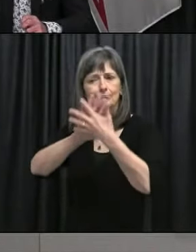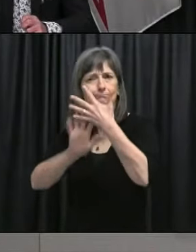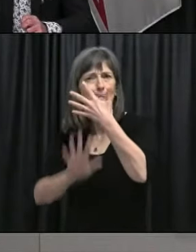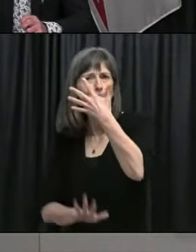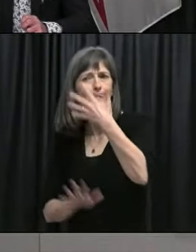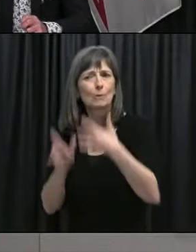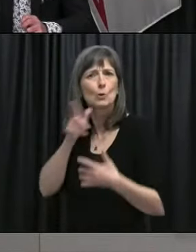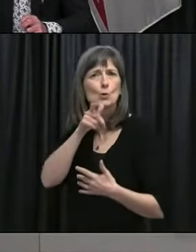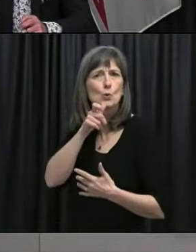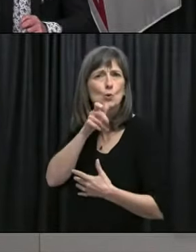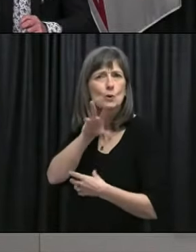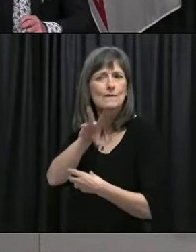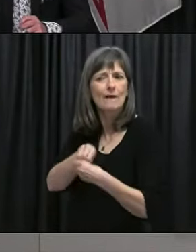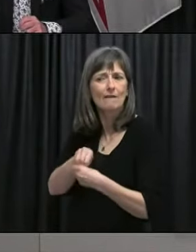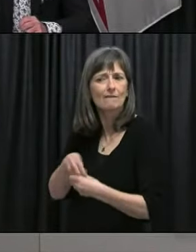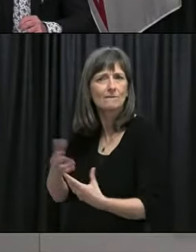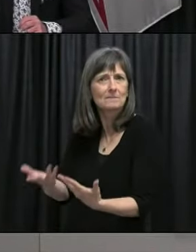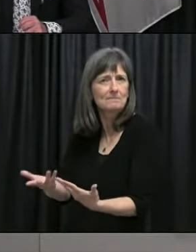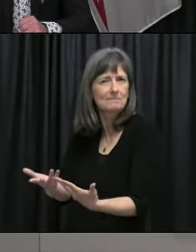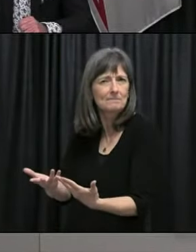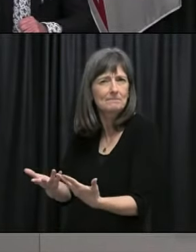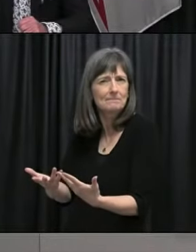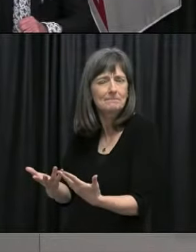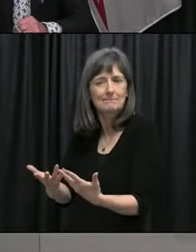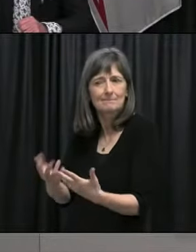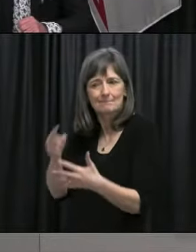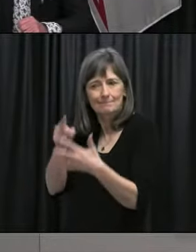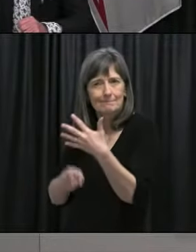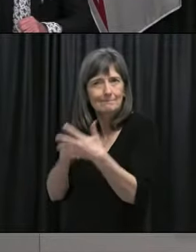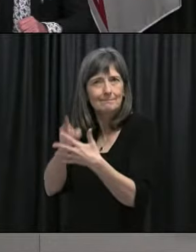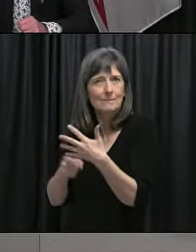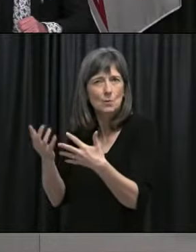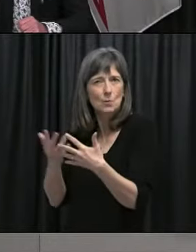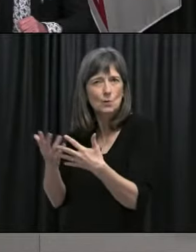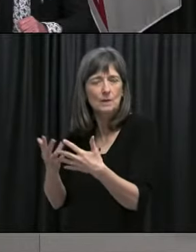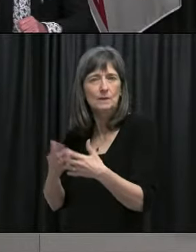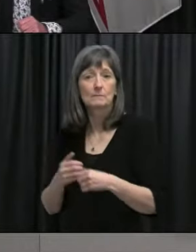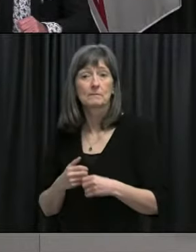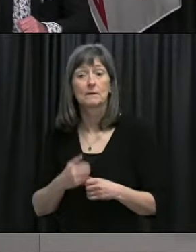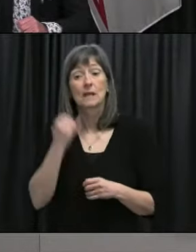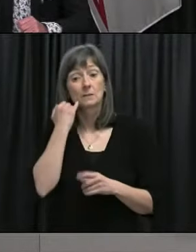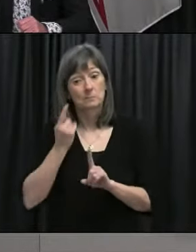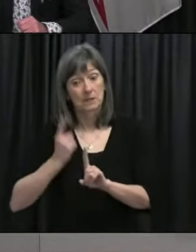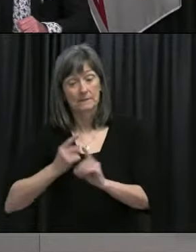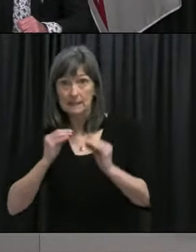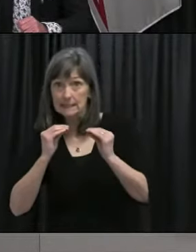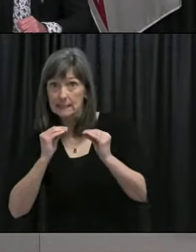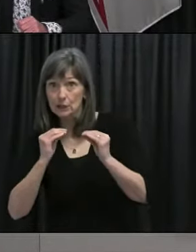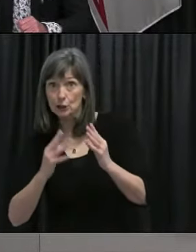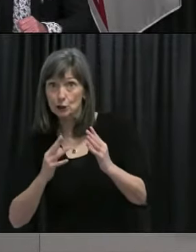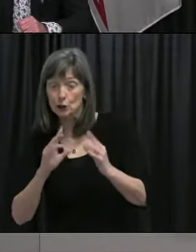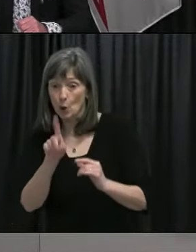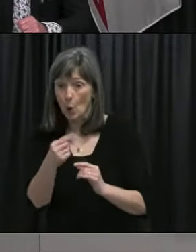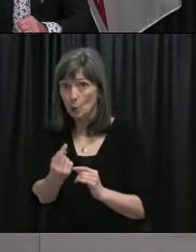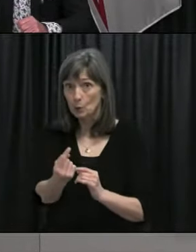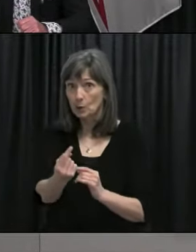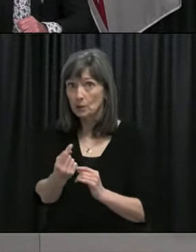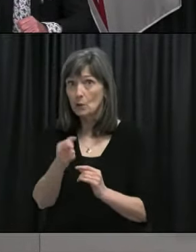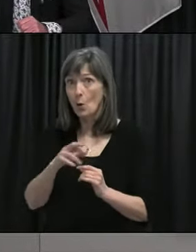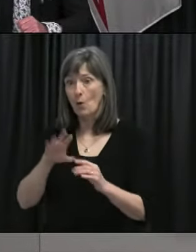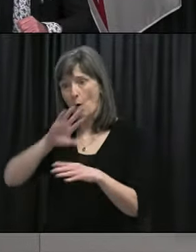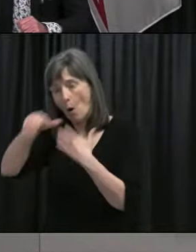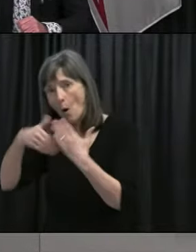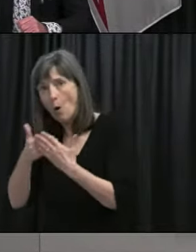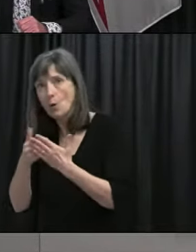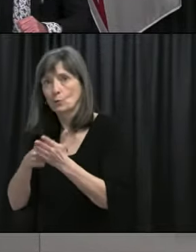Which sort of professions, uh, are included in there? And when we talk about teachers, does that include just teachers or everyone who works in